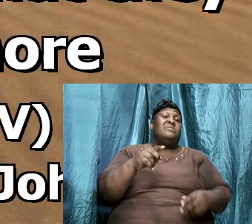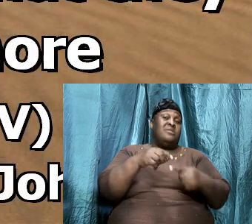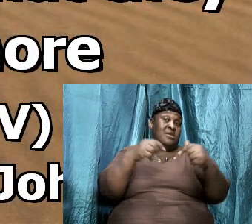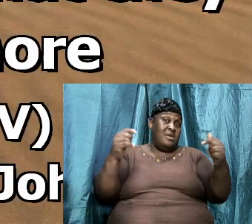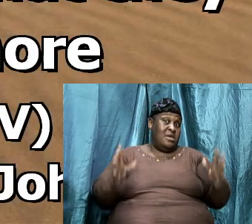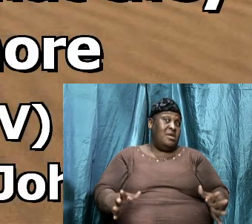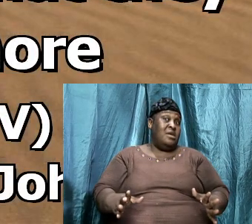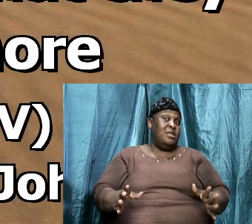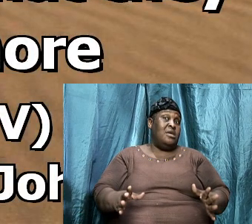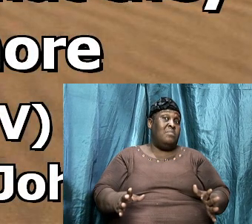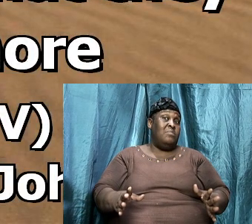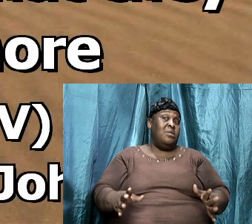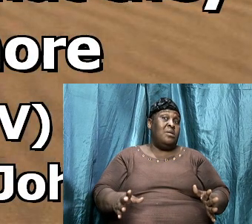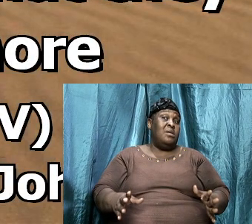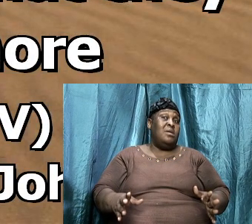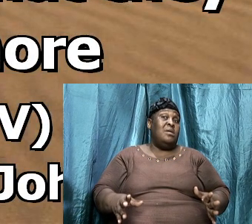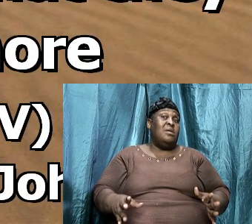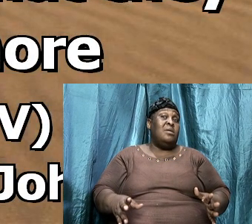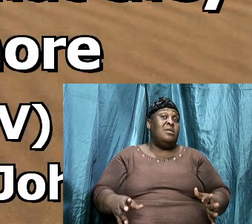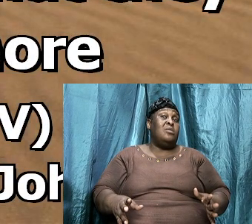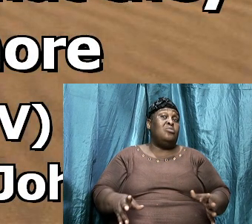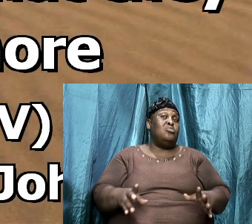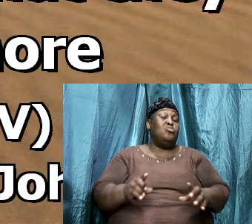don't mean the flock any good.